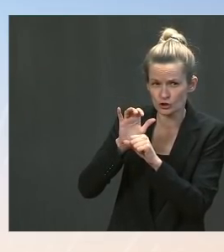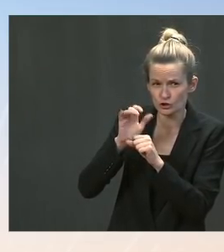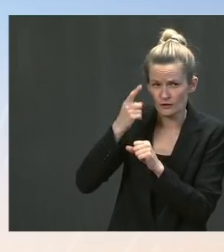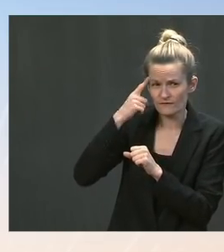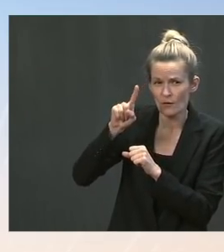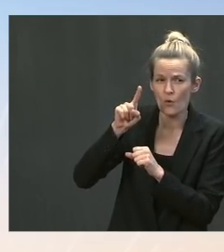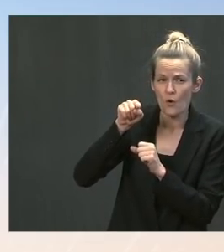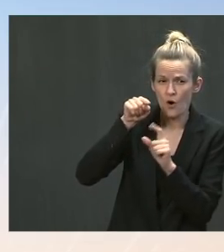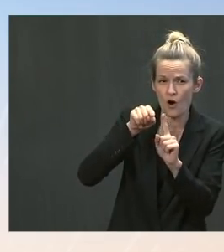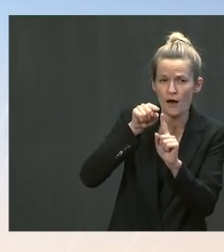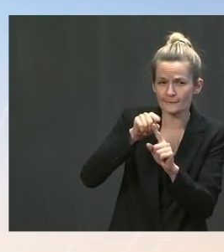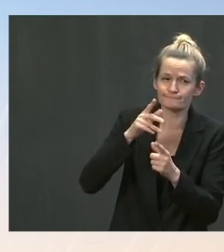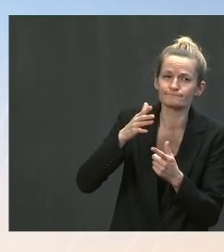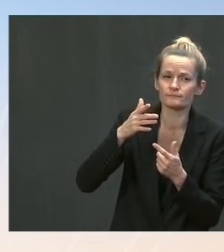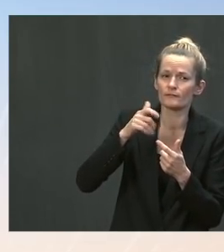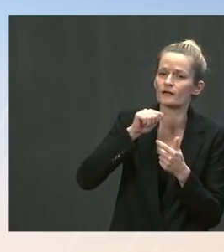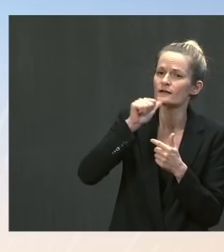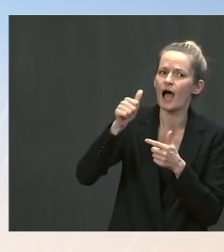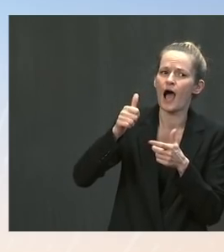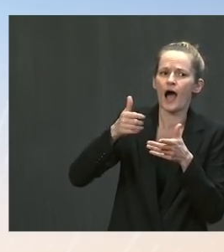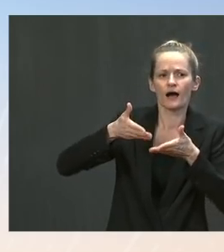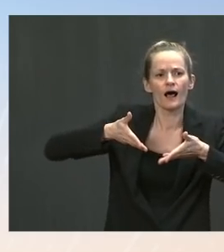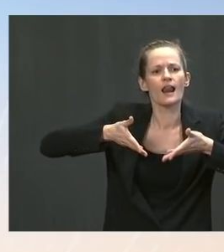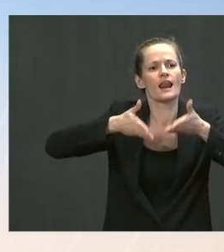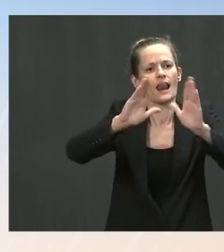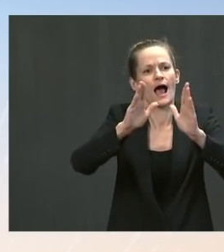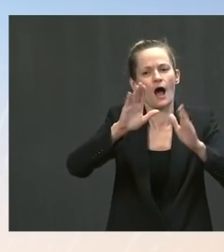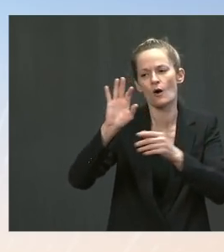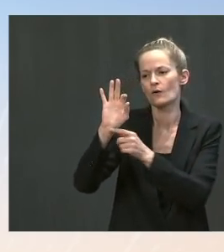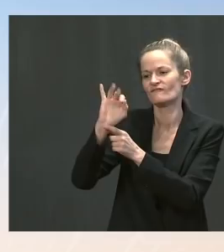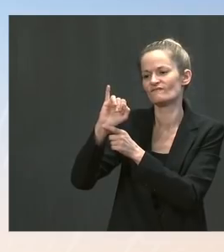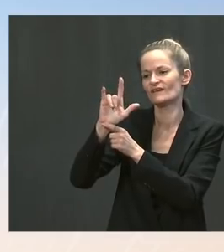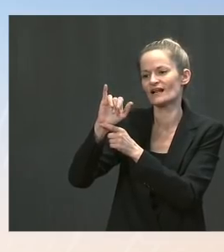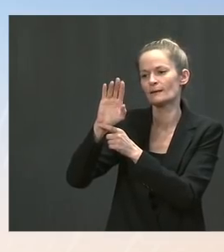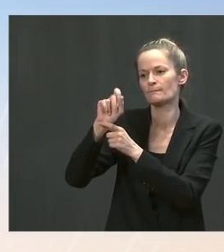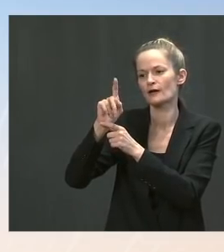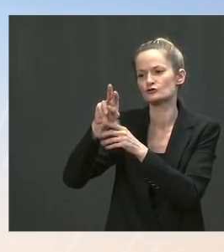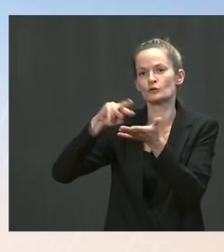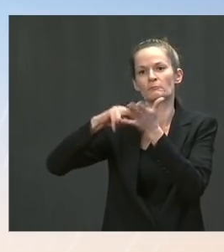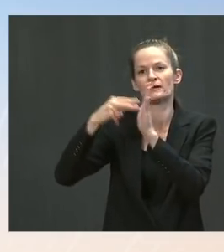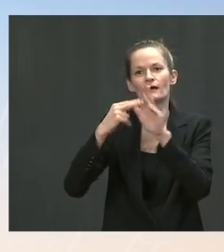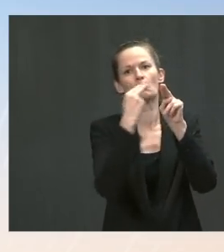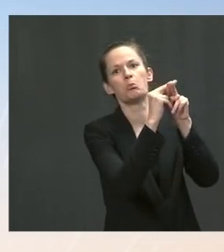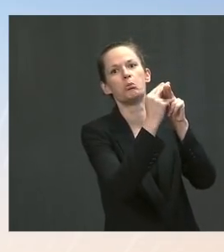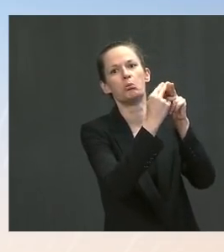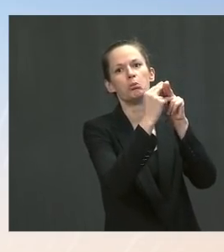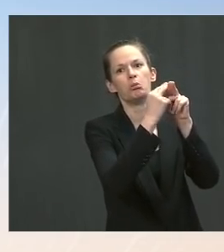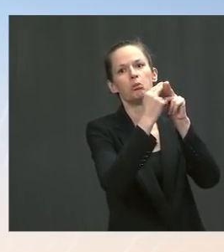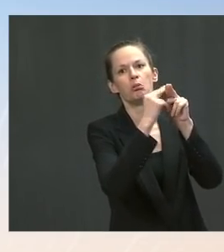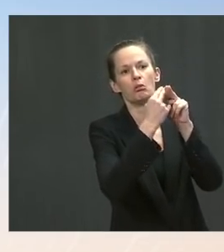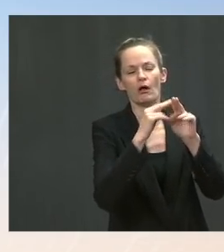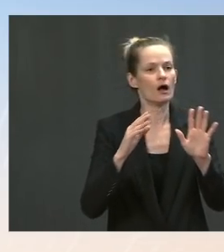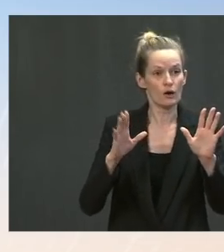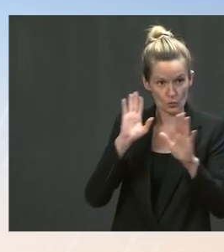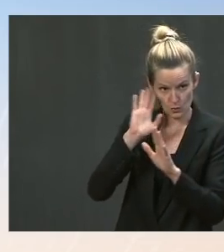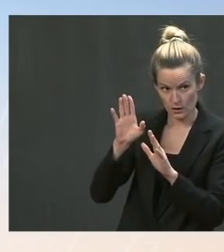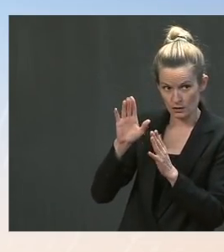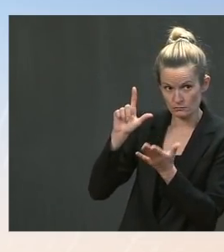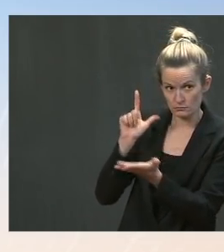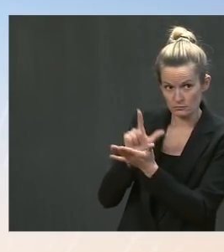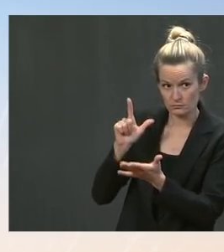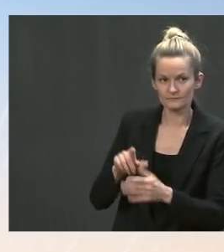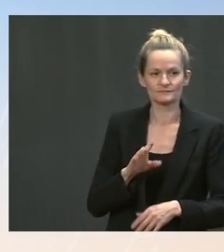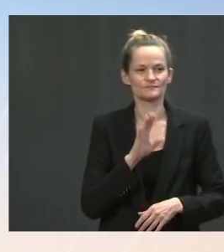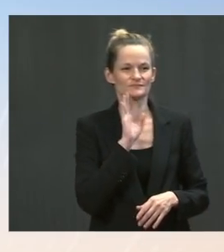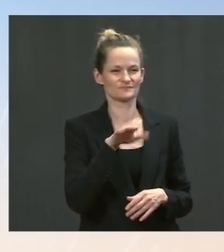voting? The filibuster is, of course, a Senate legislative tool, not a tool controlled by the president. He